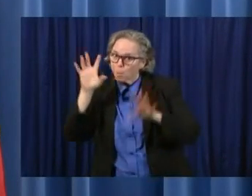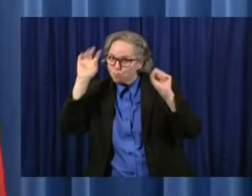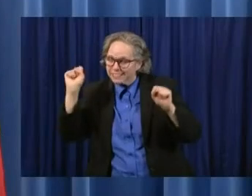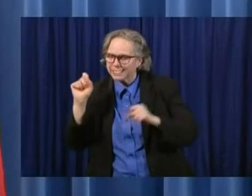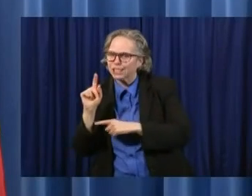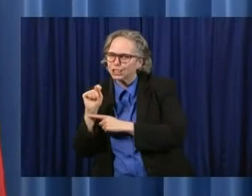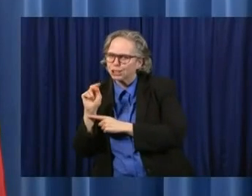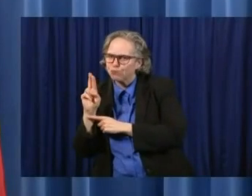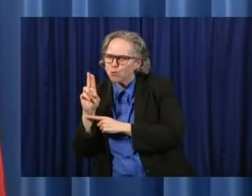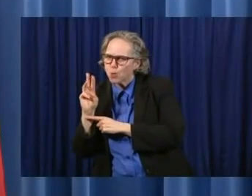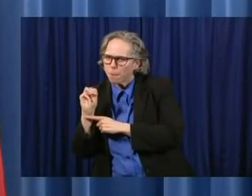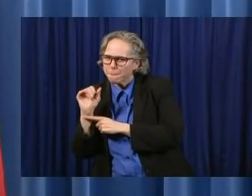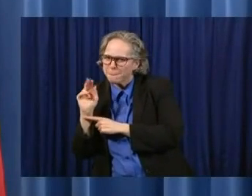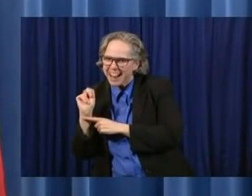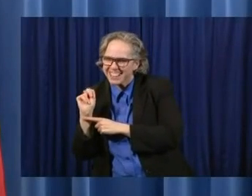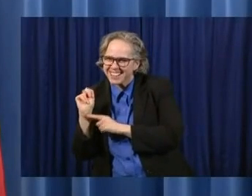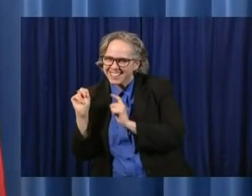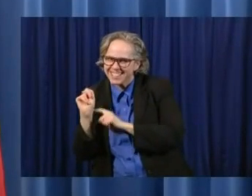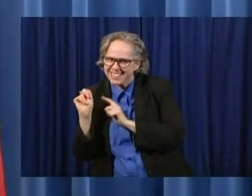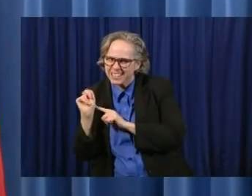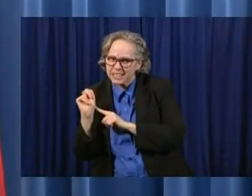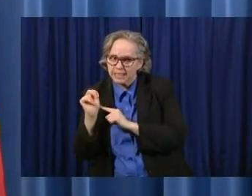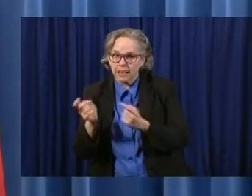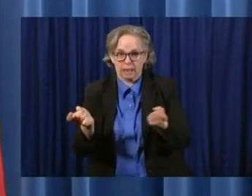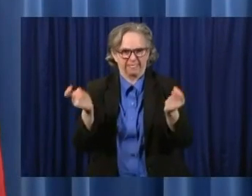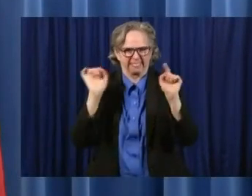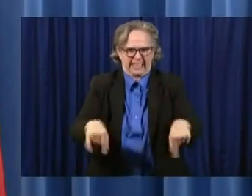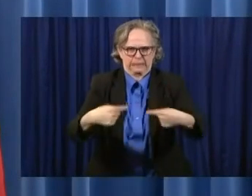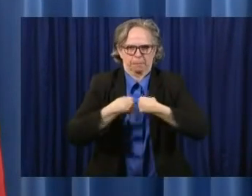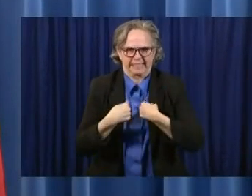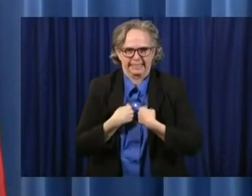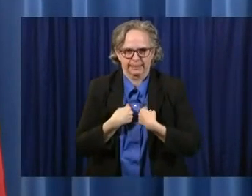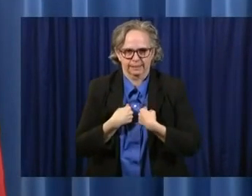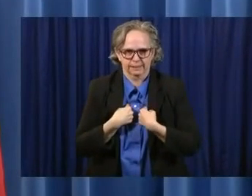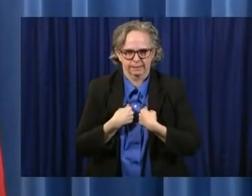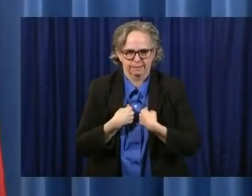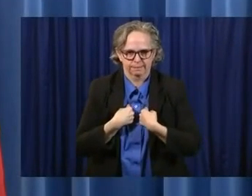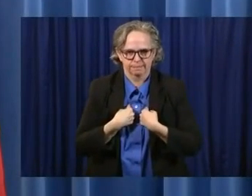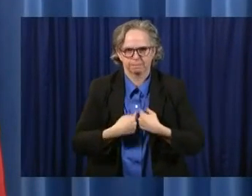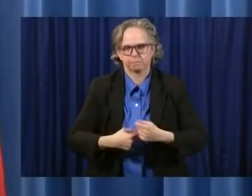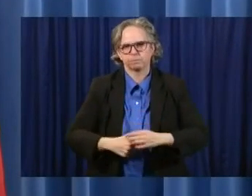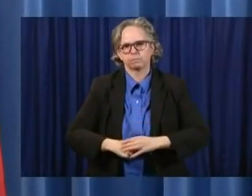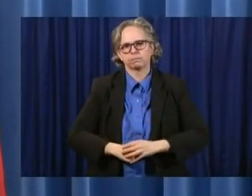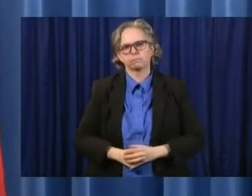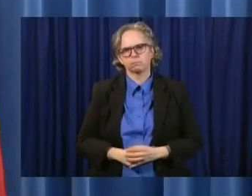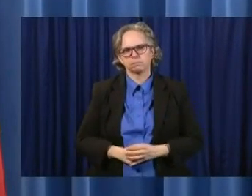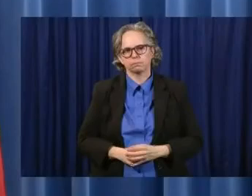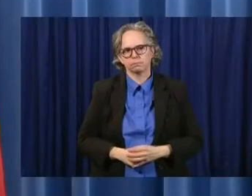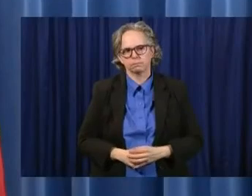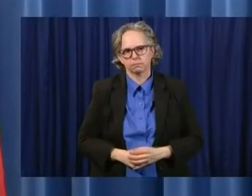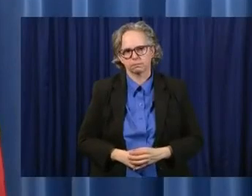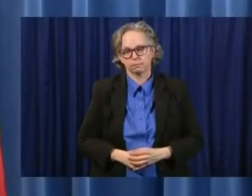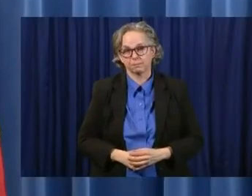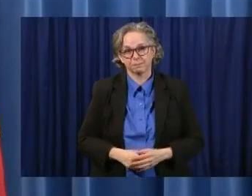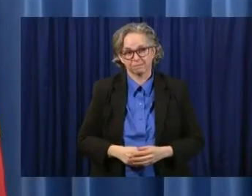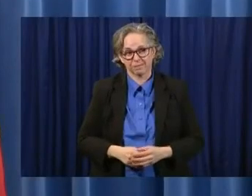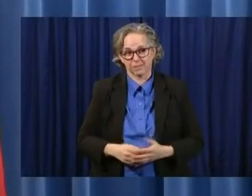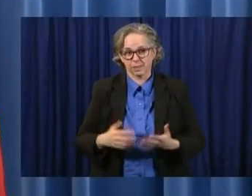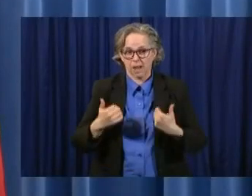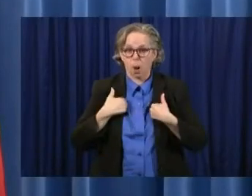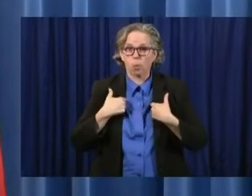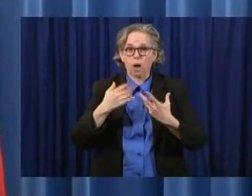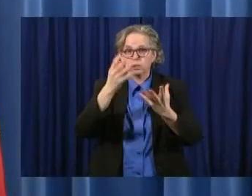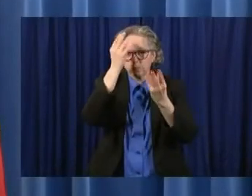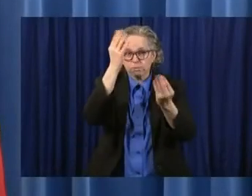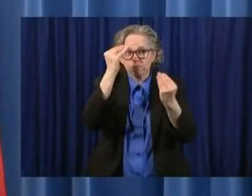I want to bring everybody up to date on what we're doing with testing, and this is